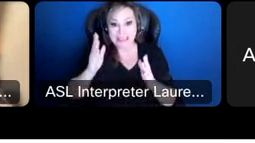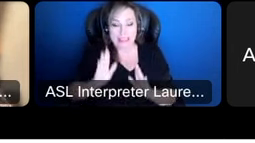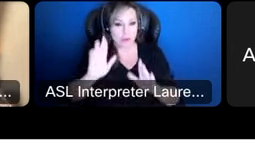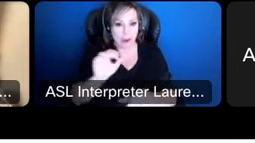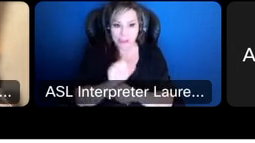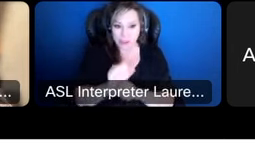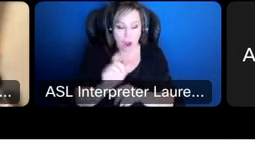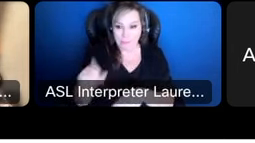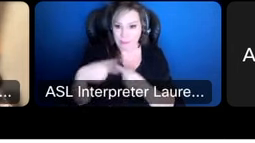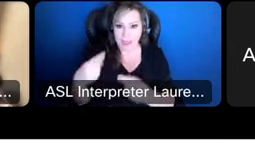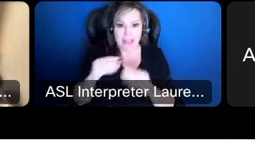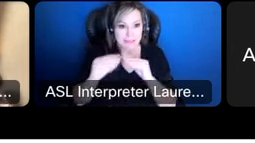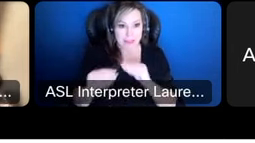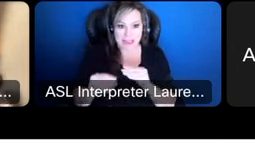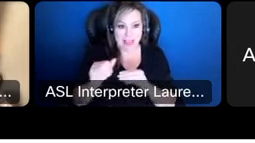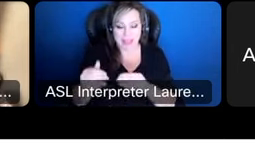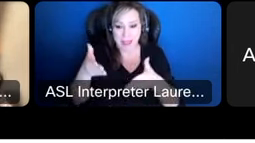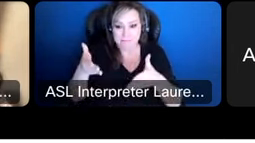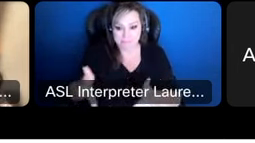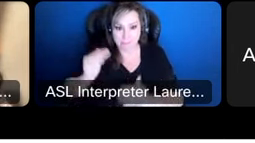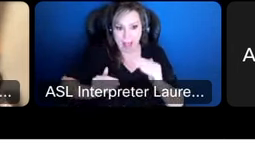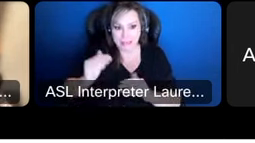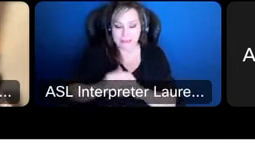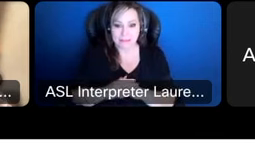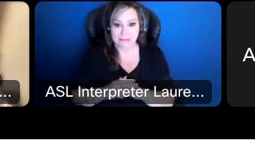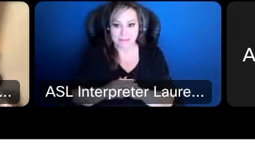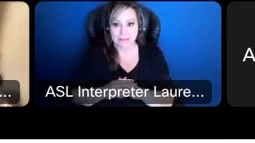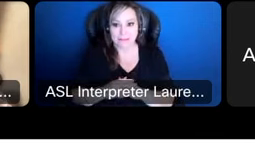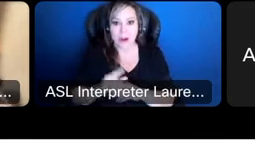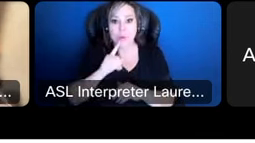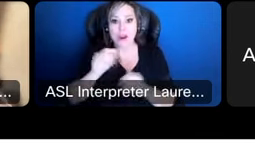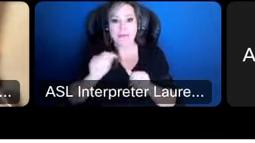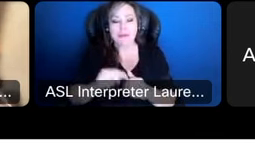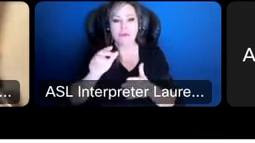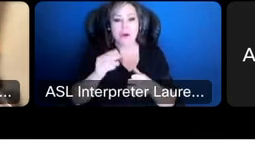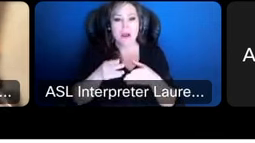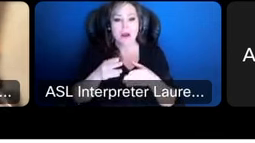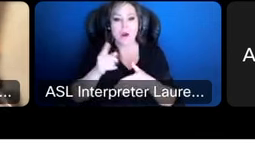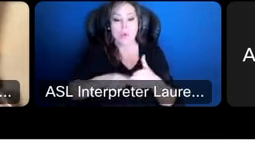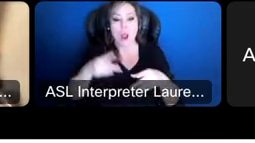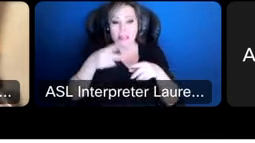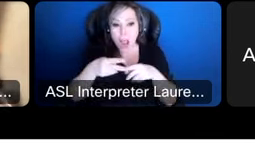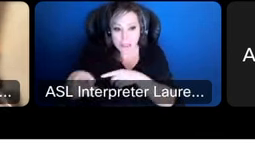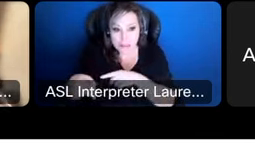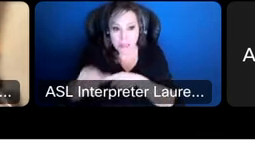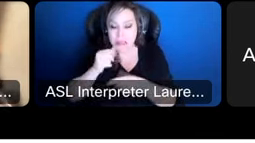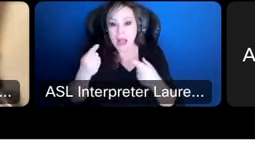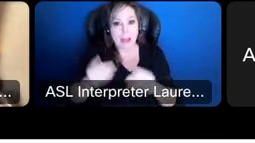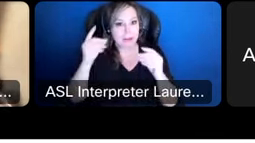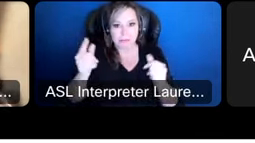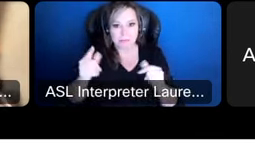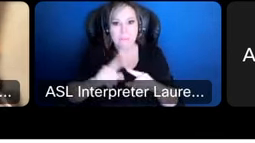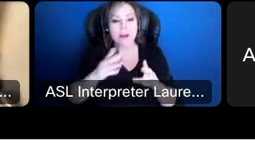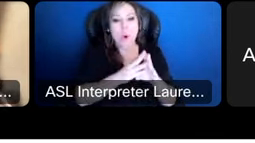past of maintaining the fund balance we're able to uh spread out the cuts that we're doing over time and that also gives us